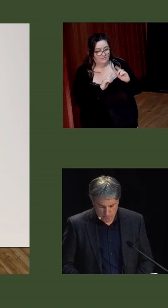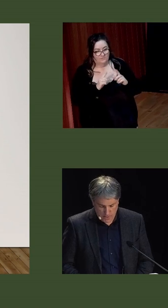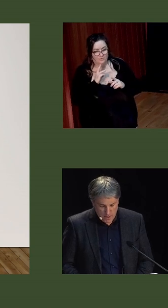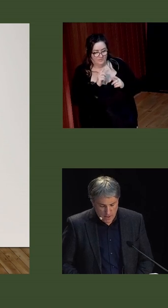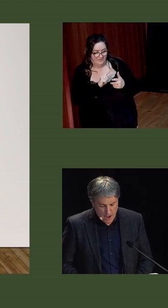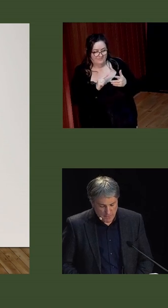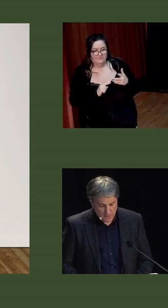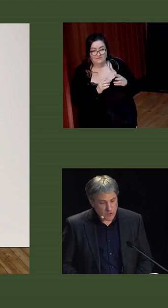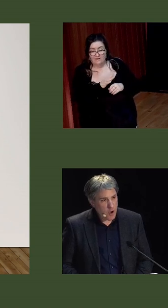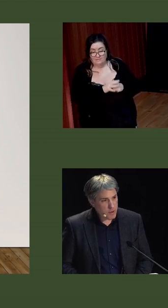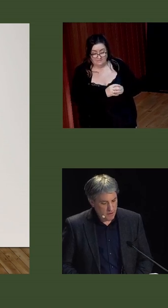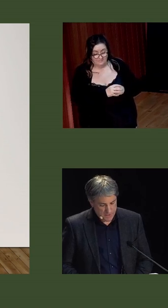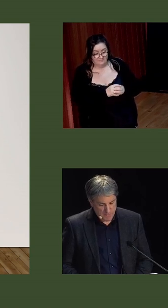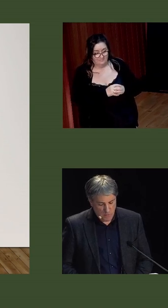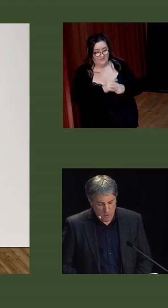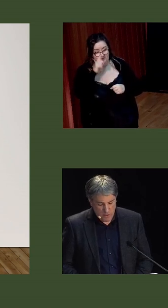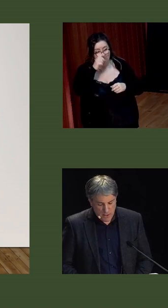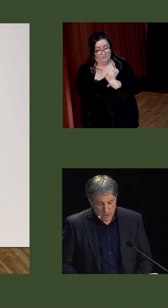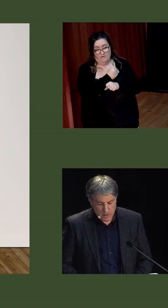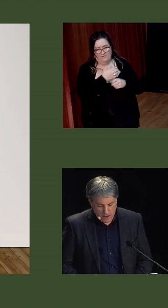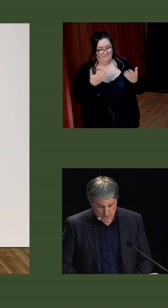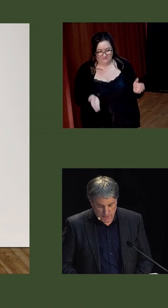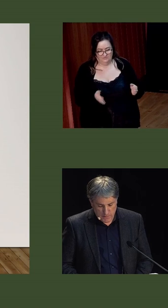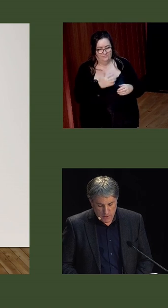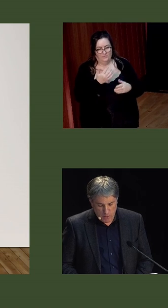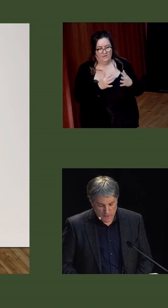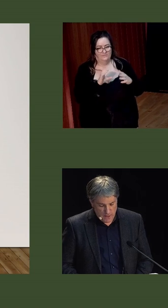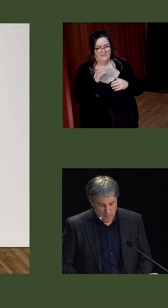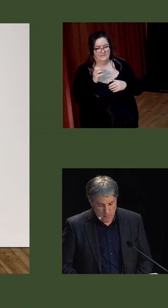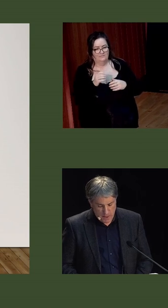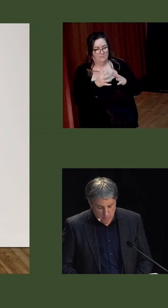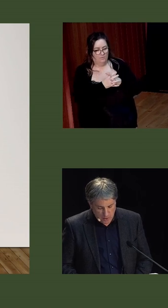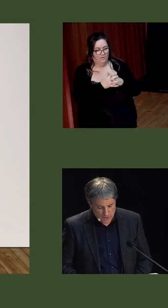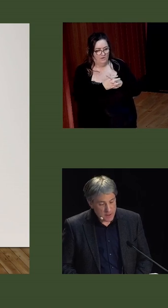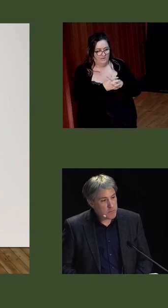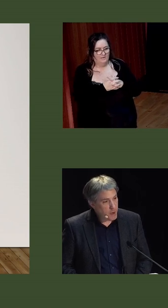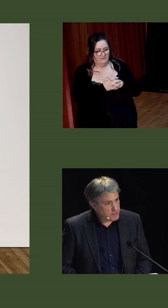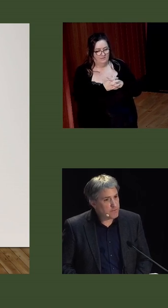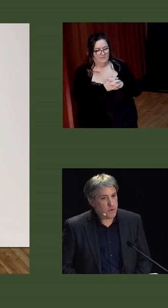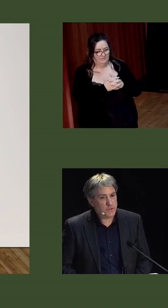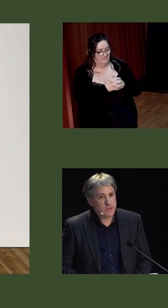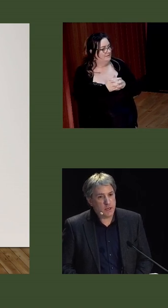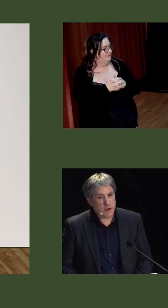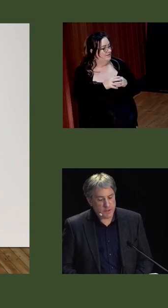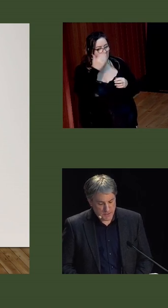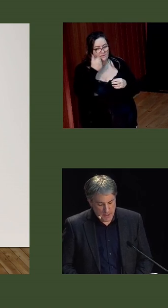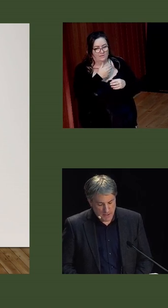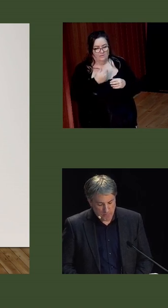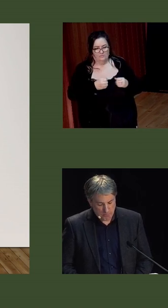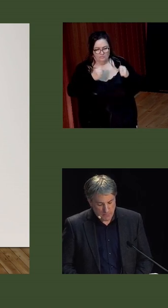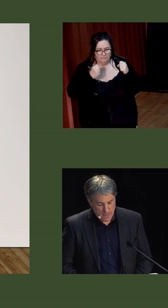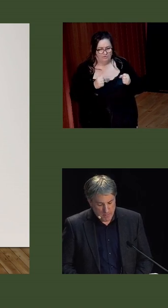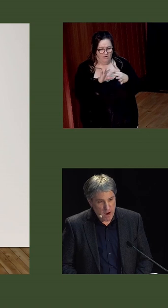areas. After the trauma of the Civil War, Catholicism was an important bonding force in